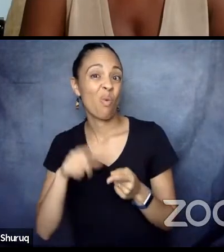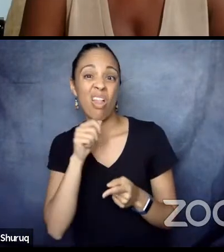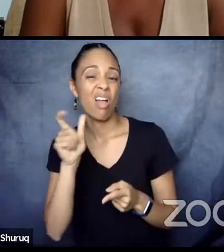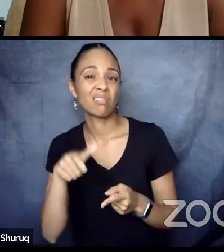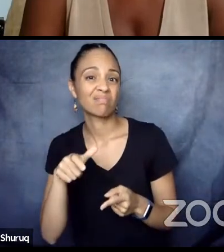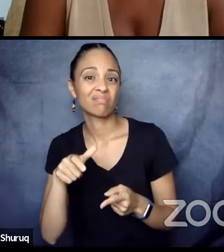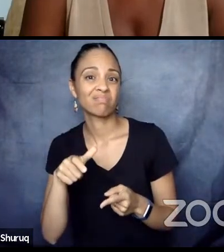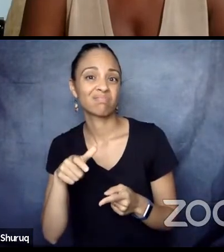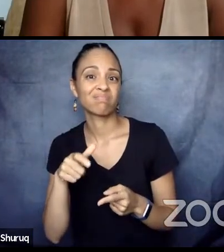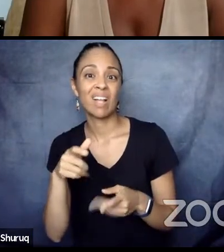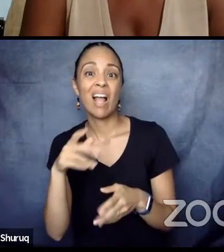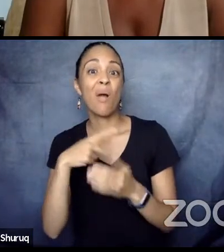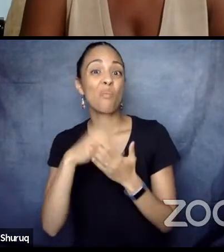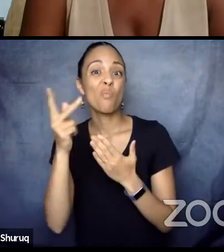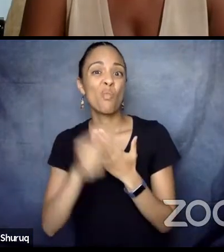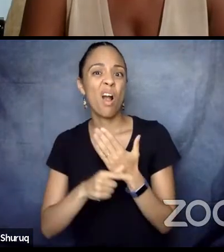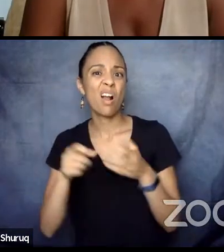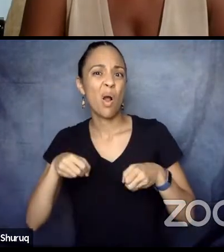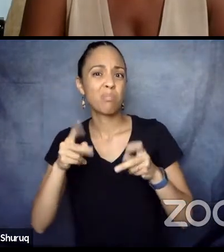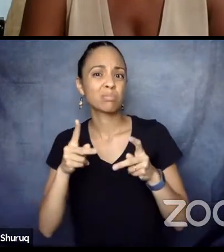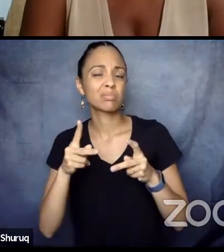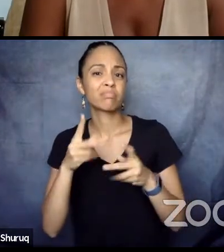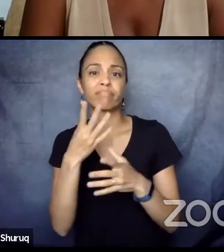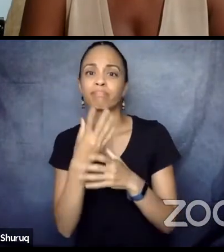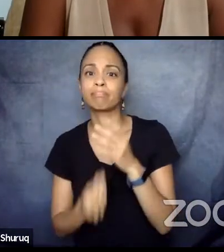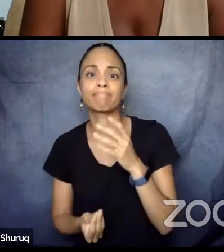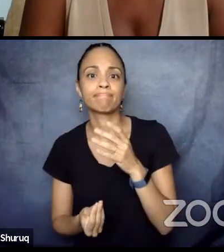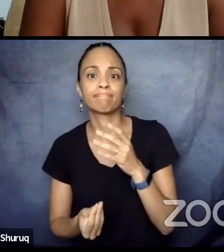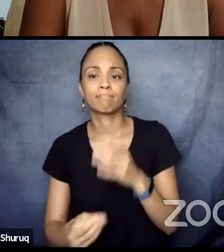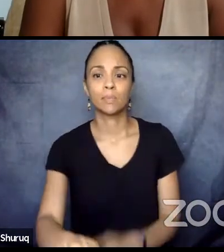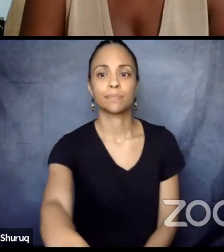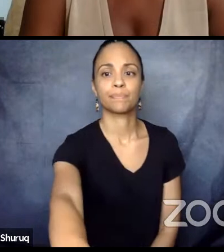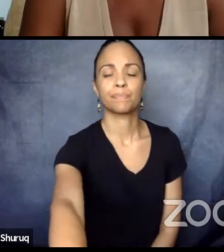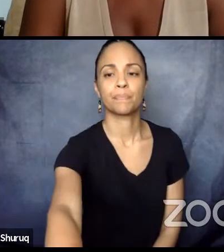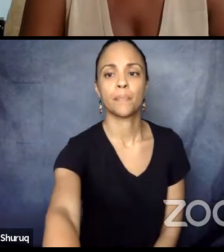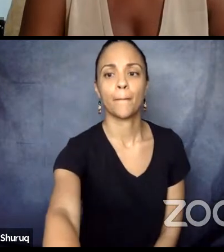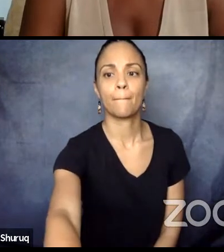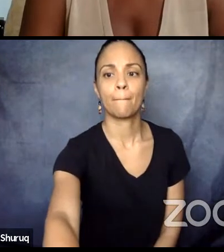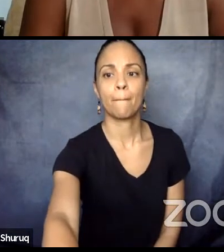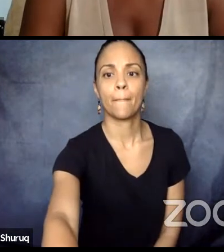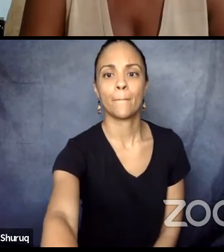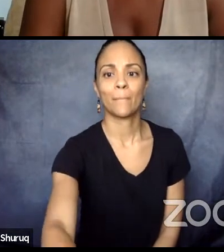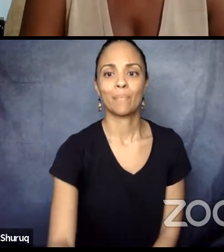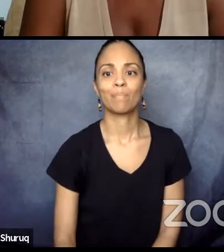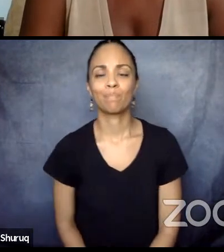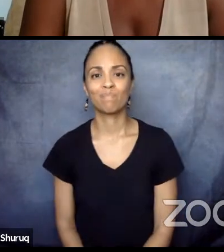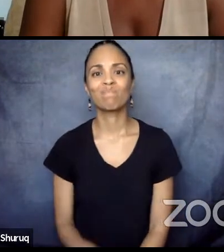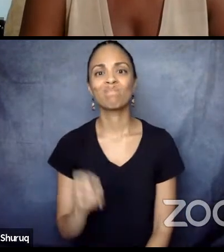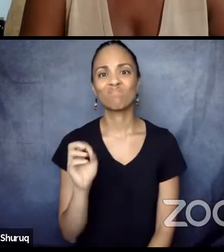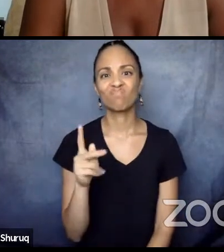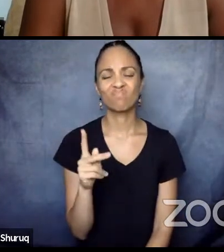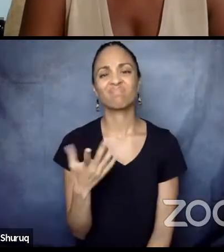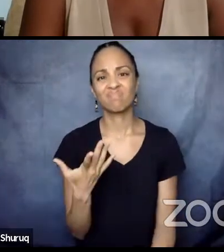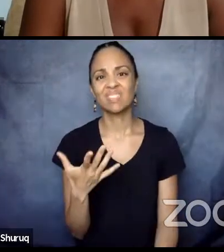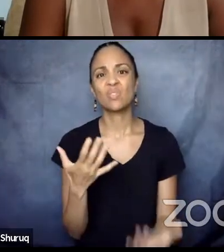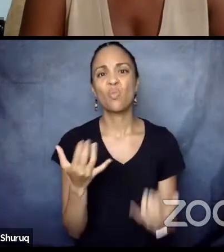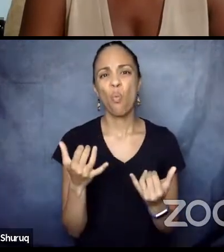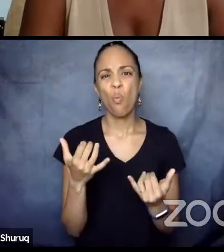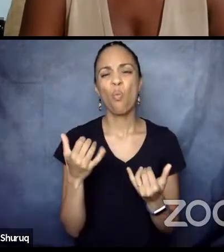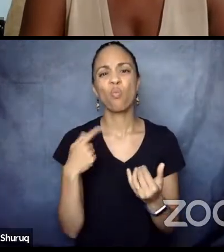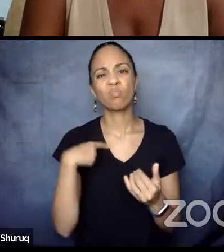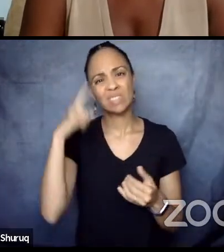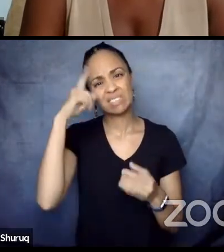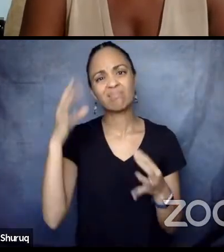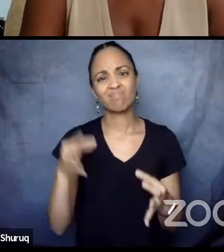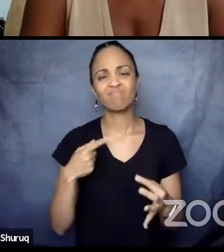So in 2014, where I was like, Okay, I have to sit my behind in Paris and stop touring so much so I can create this network, do this